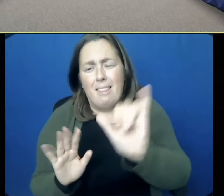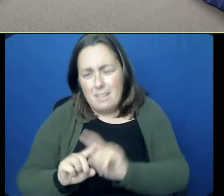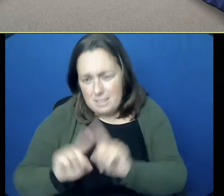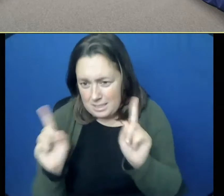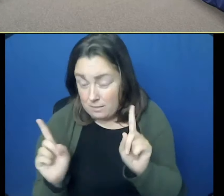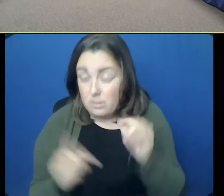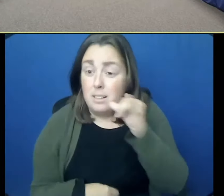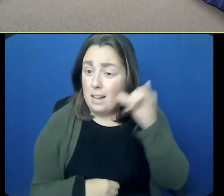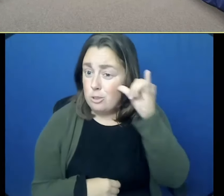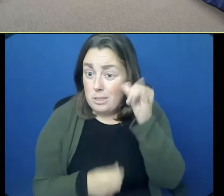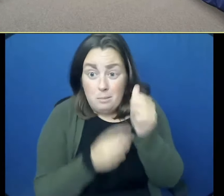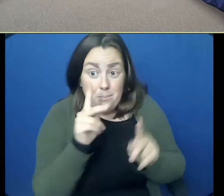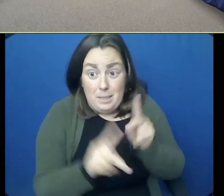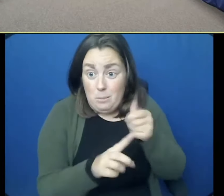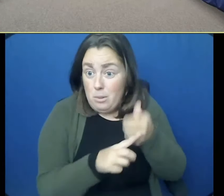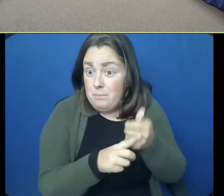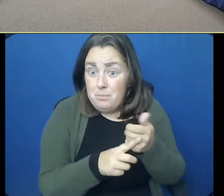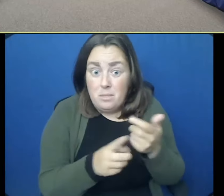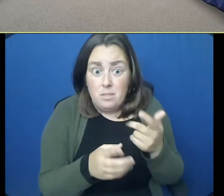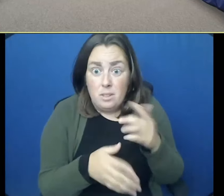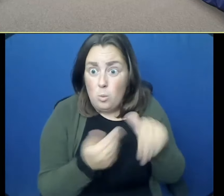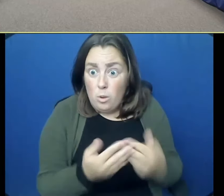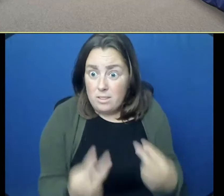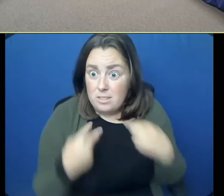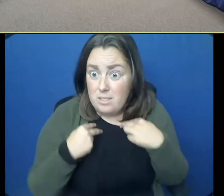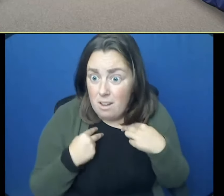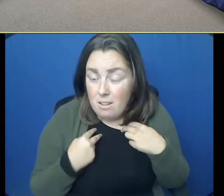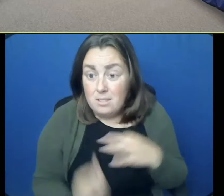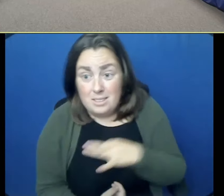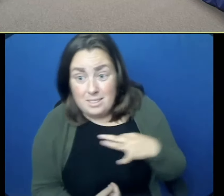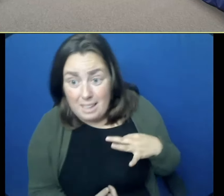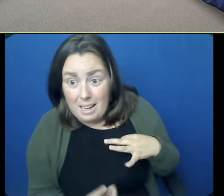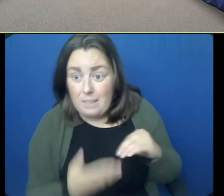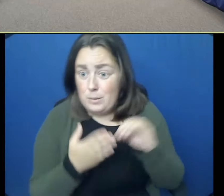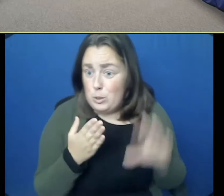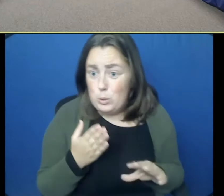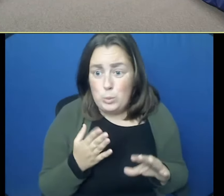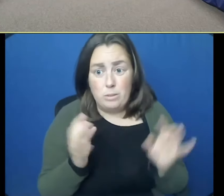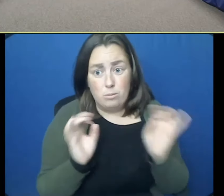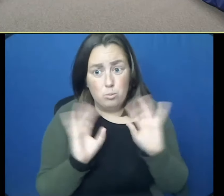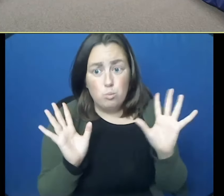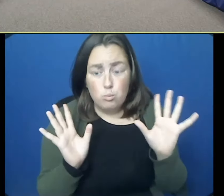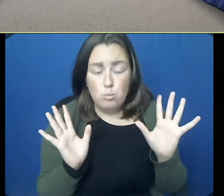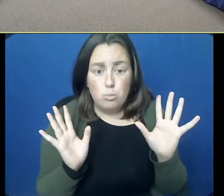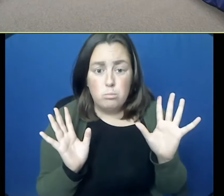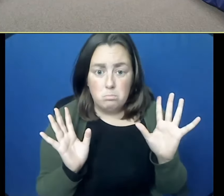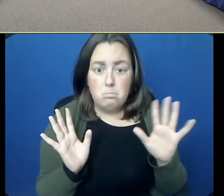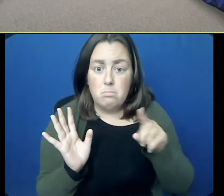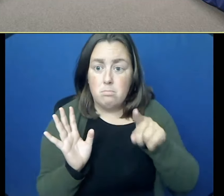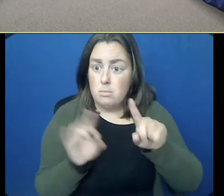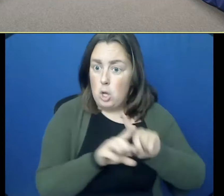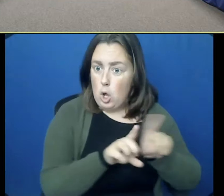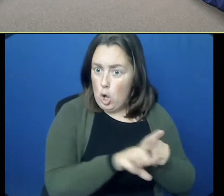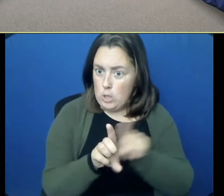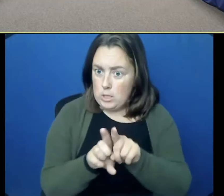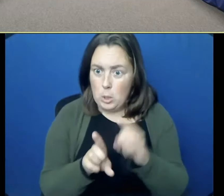know, employees staff. and everybody, you know, it was a, you know, bottleneck. Not to mention that if somebody has damage to their house,